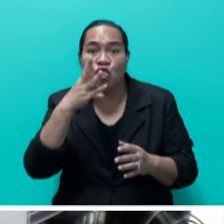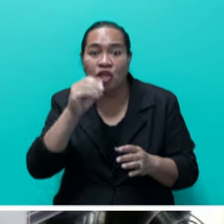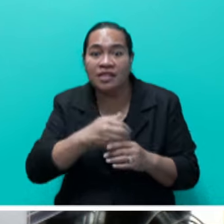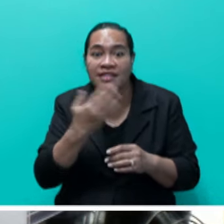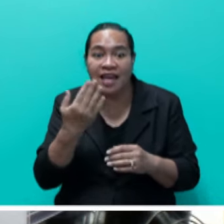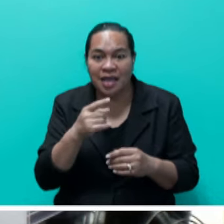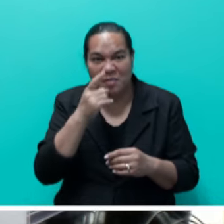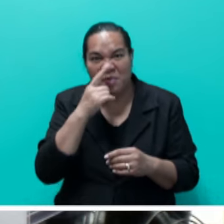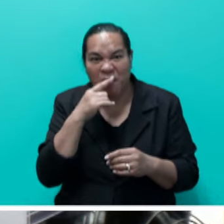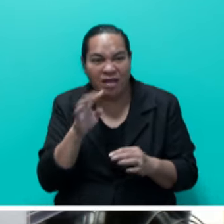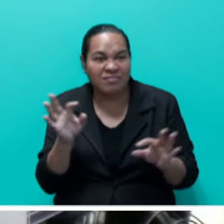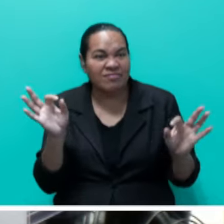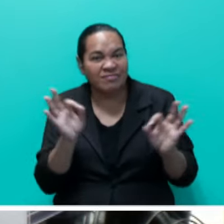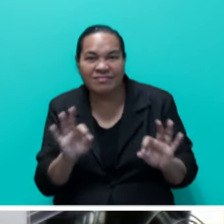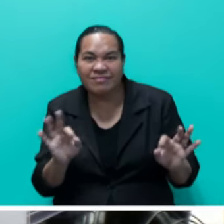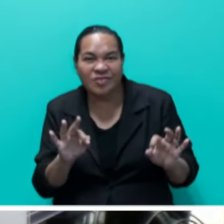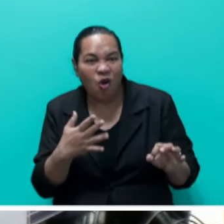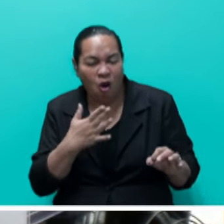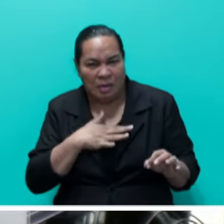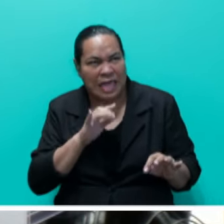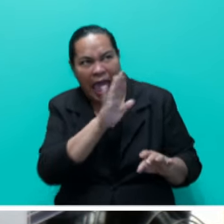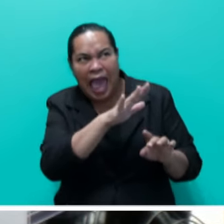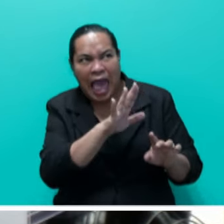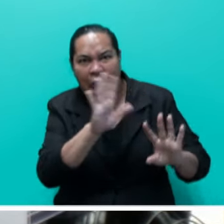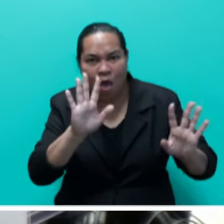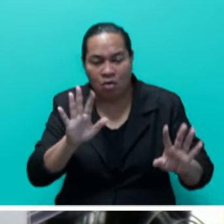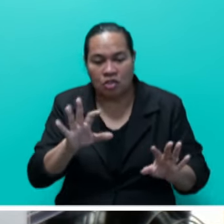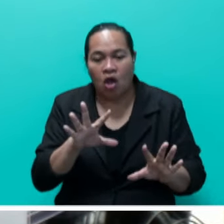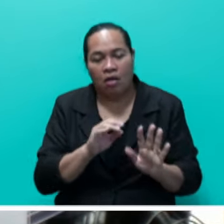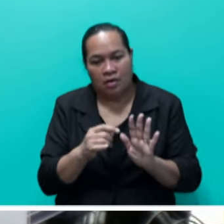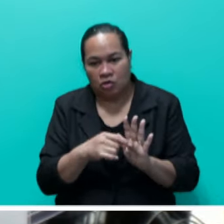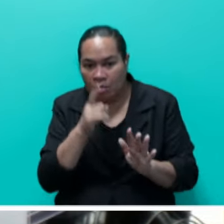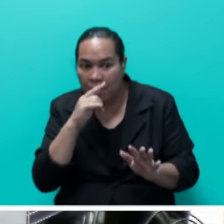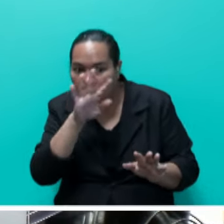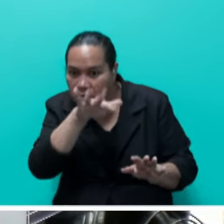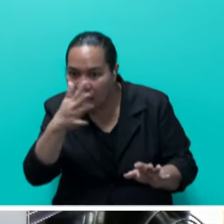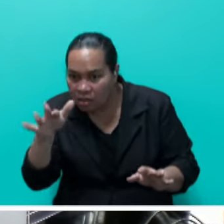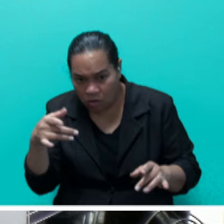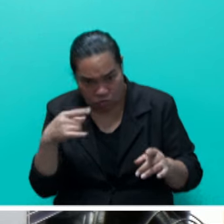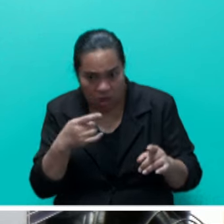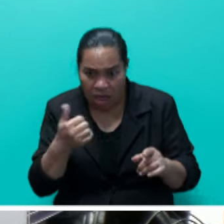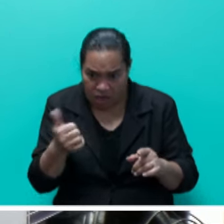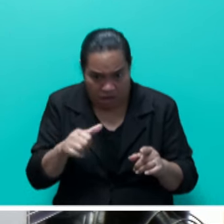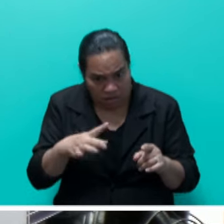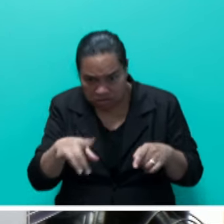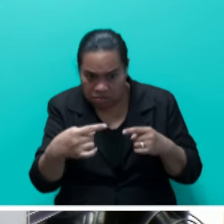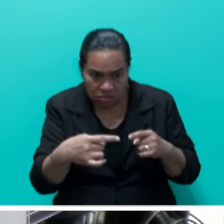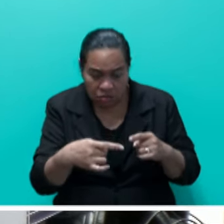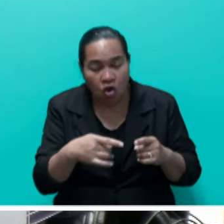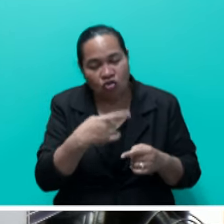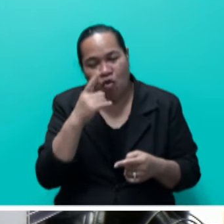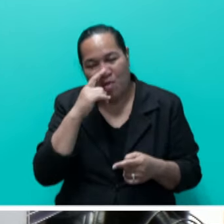period where members of the public, and this provides the check and balance within the system, they are invited